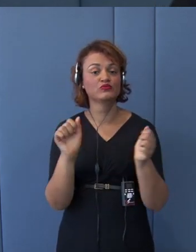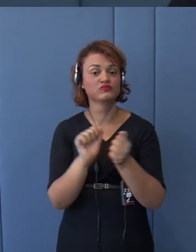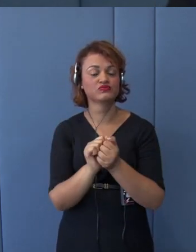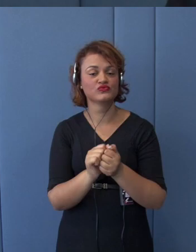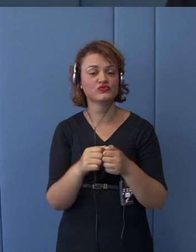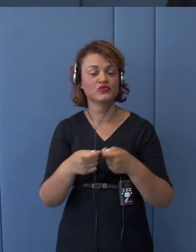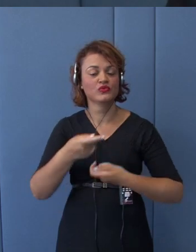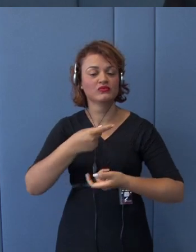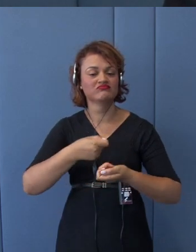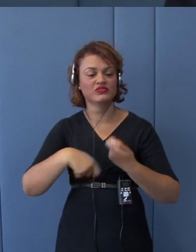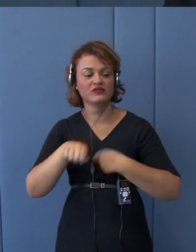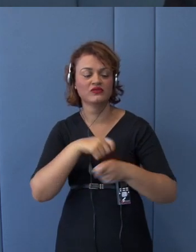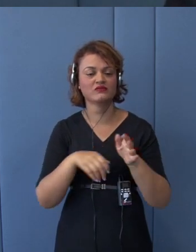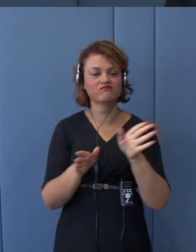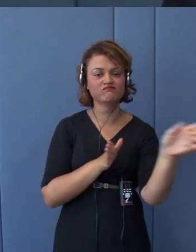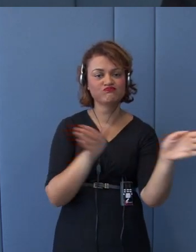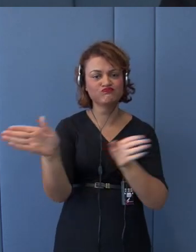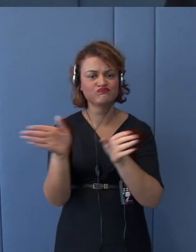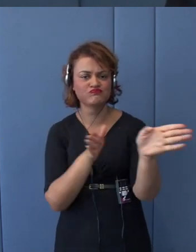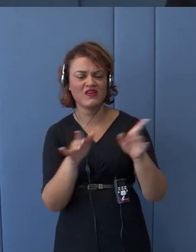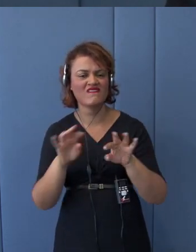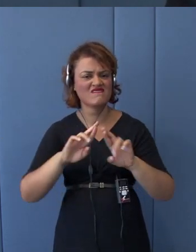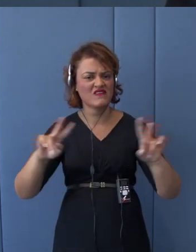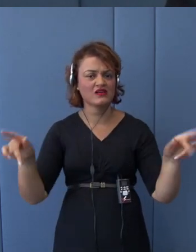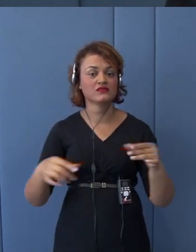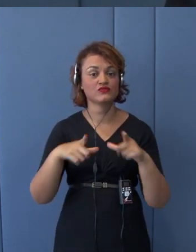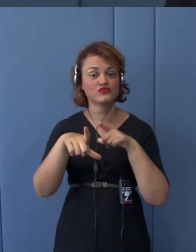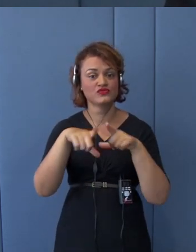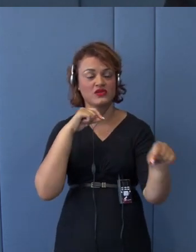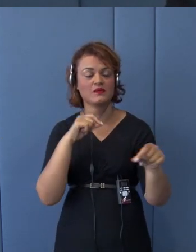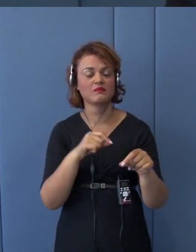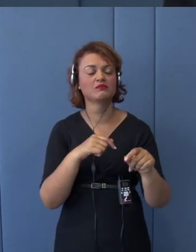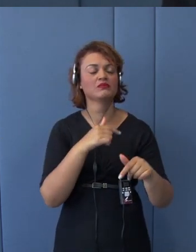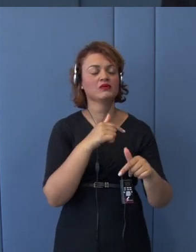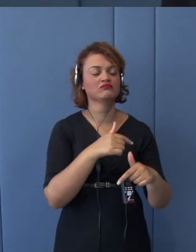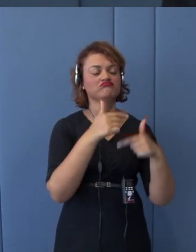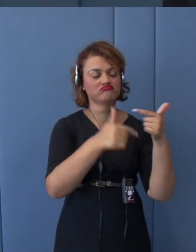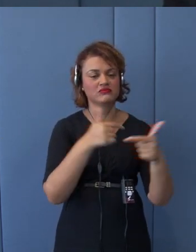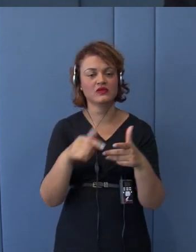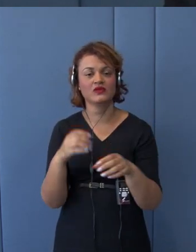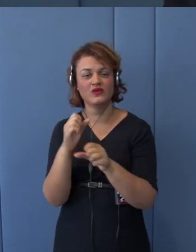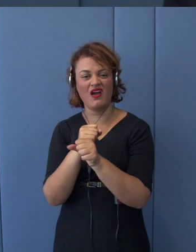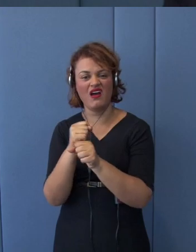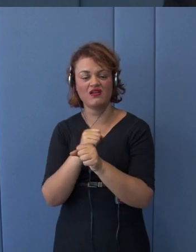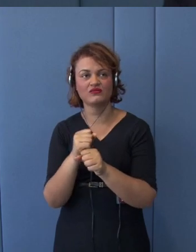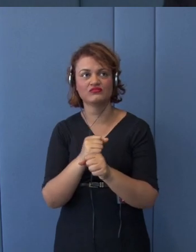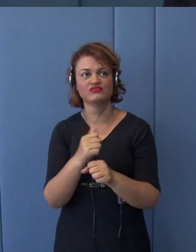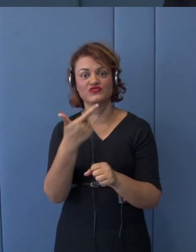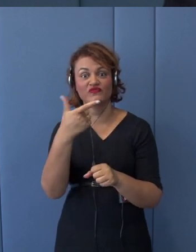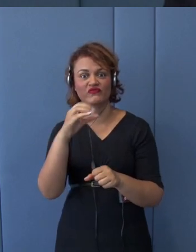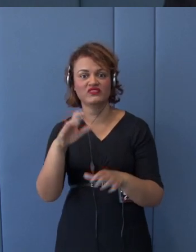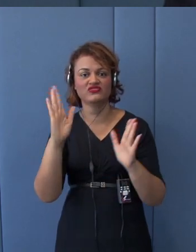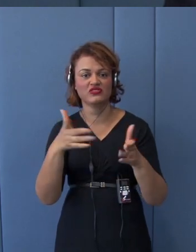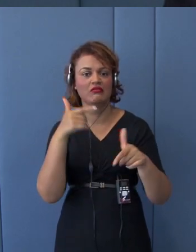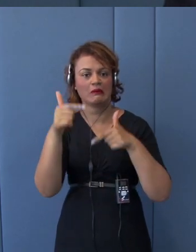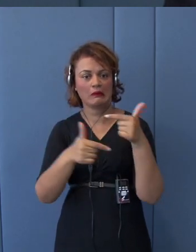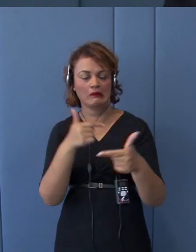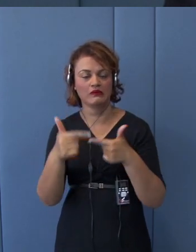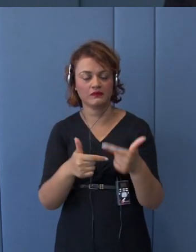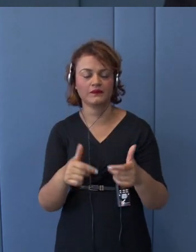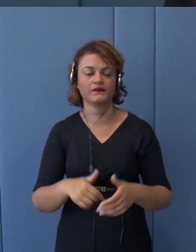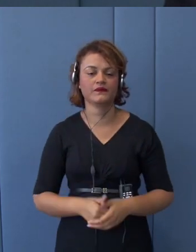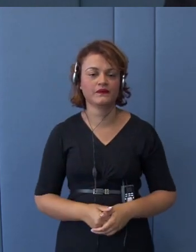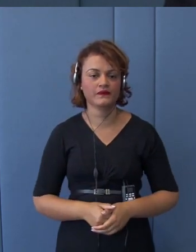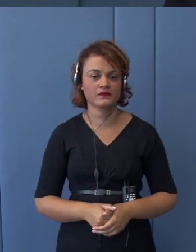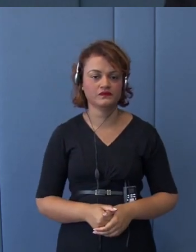in which Japan has been involved in the past two decades. This includes postings to Japan's diplomatic missions